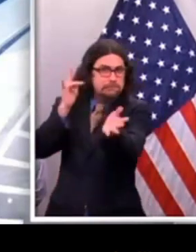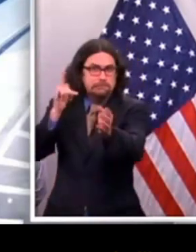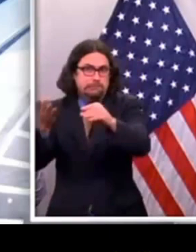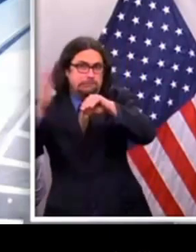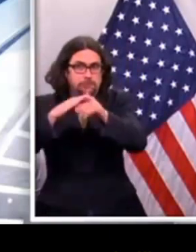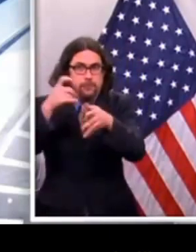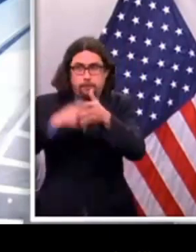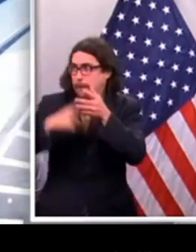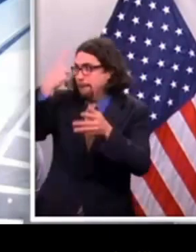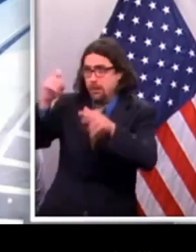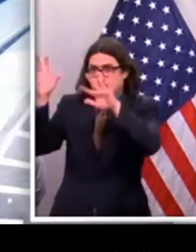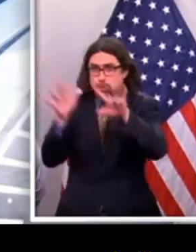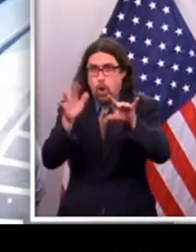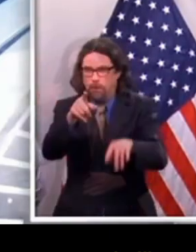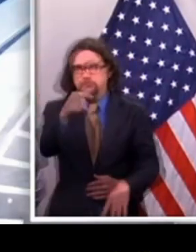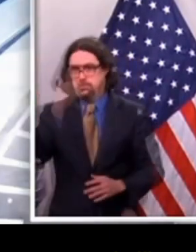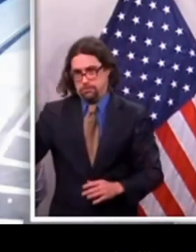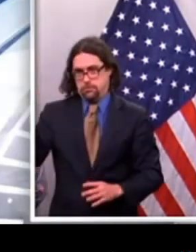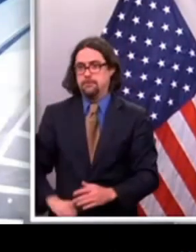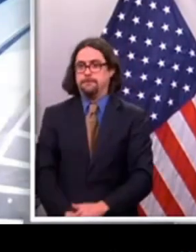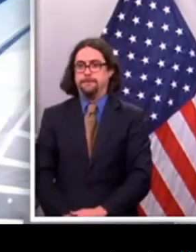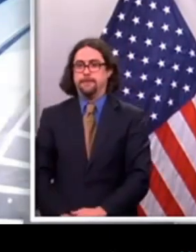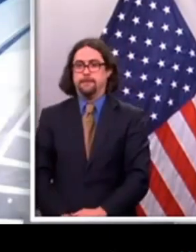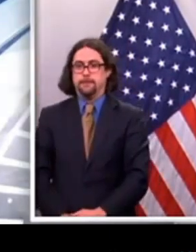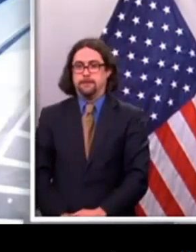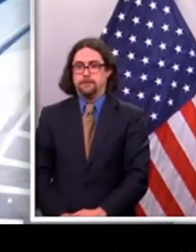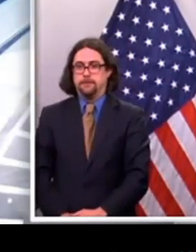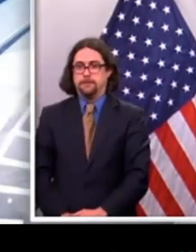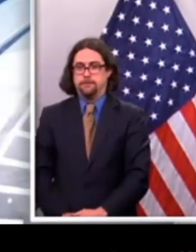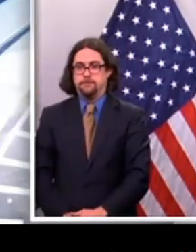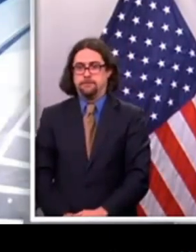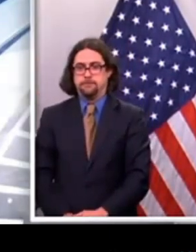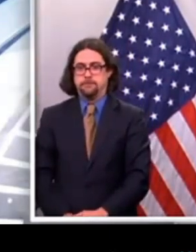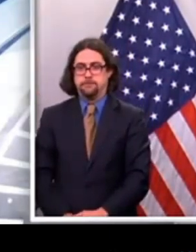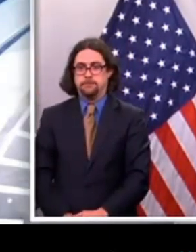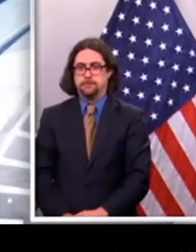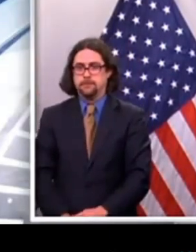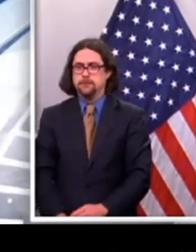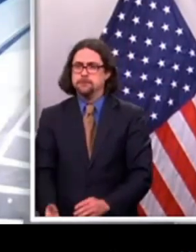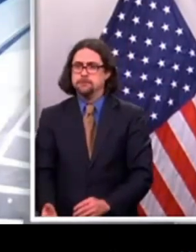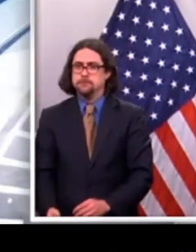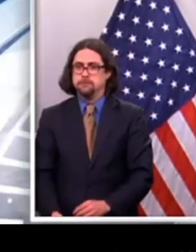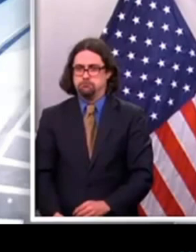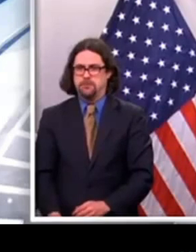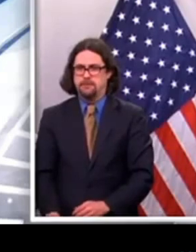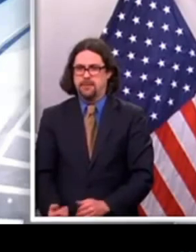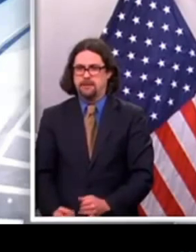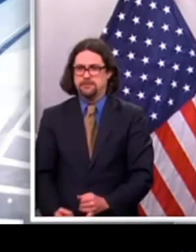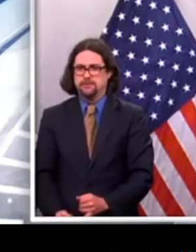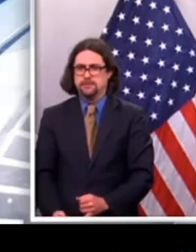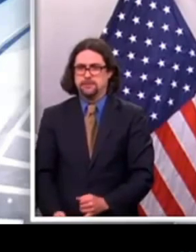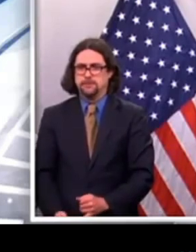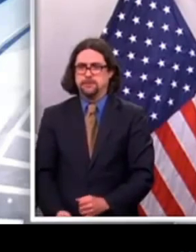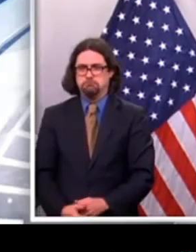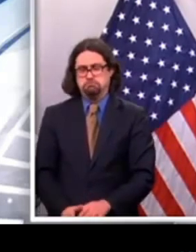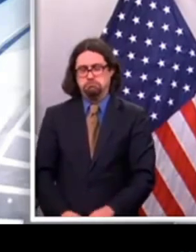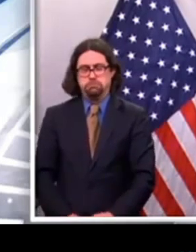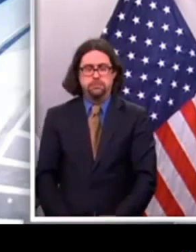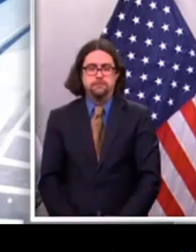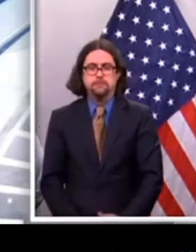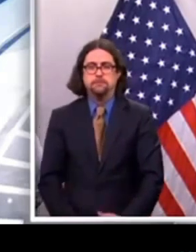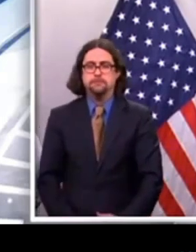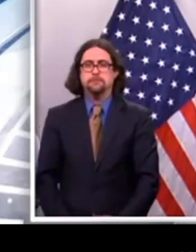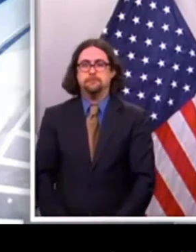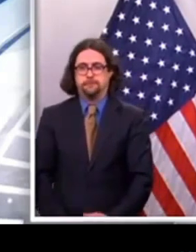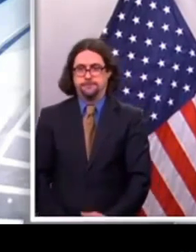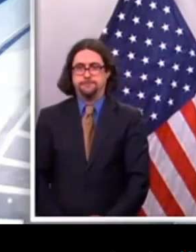will investigate right away. Again, if New Yorkers need information, need to